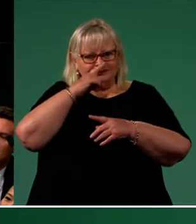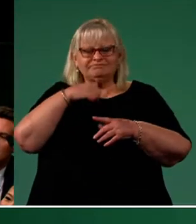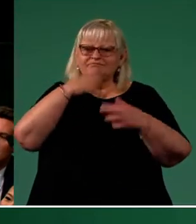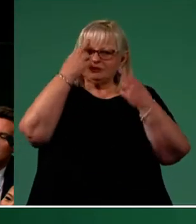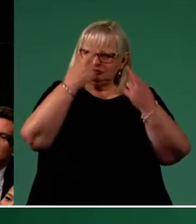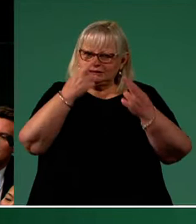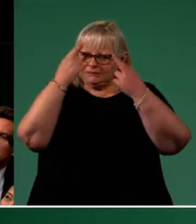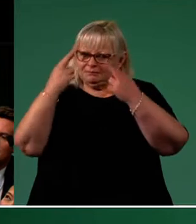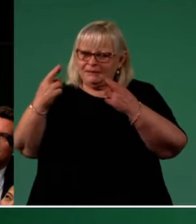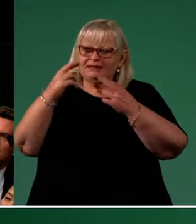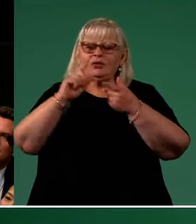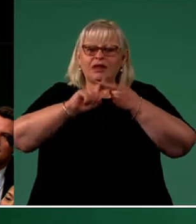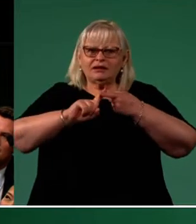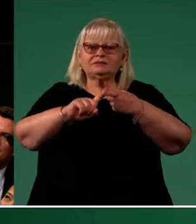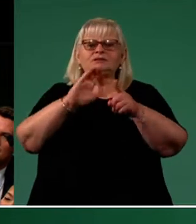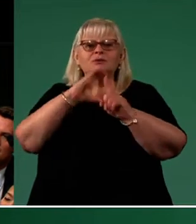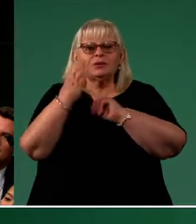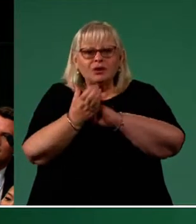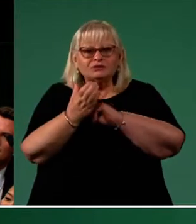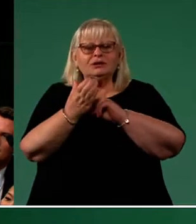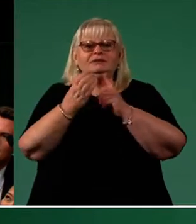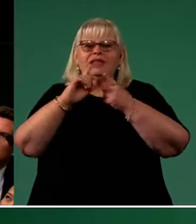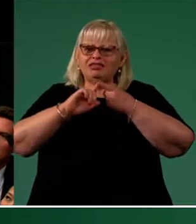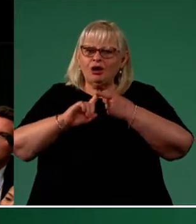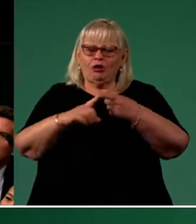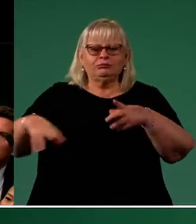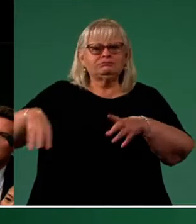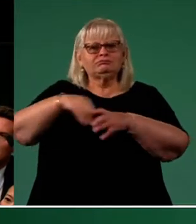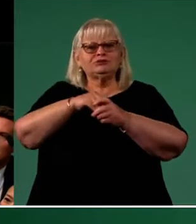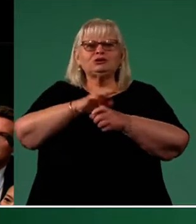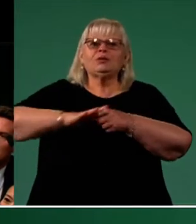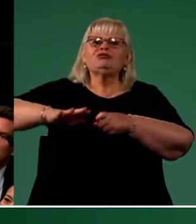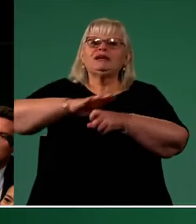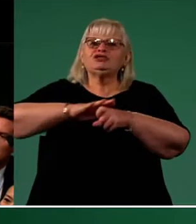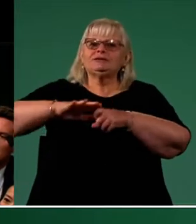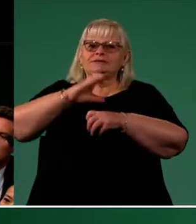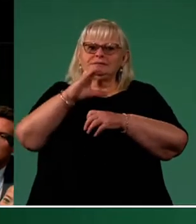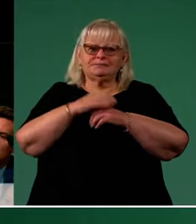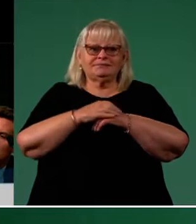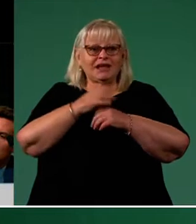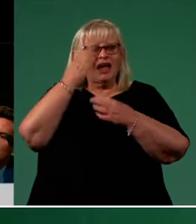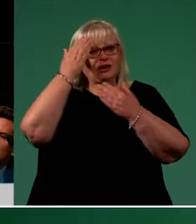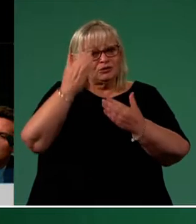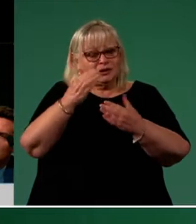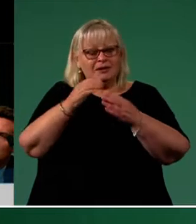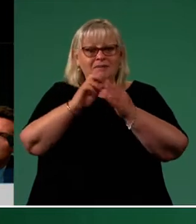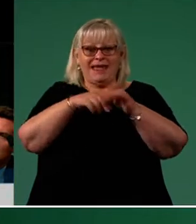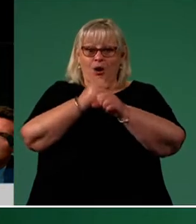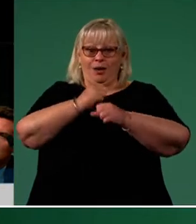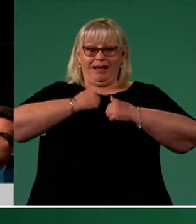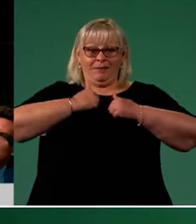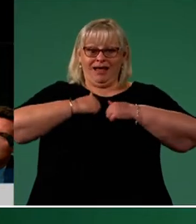respect to their continuing culture and their ongoing contribution to this region. I also acknowledge Bennelong's traditional